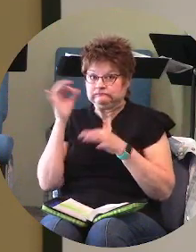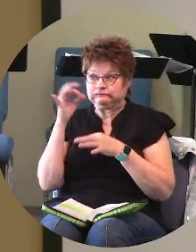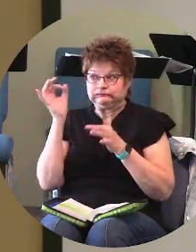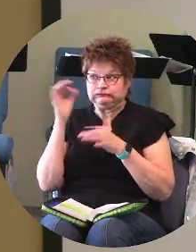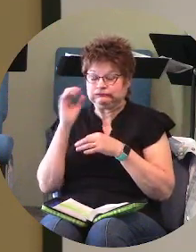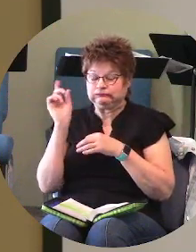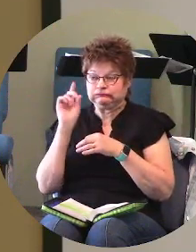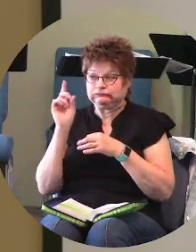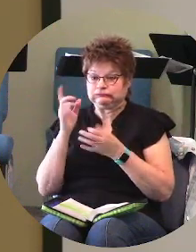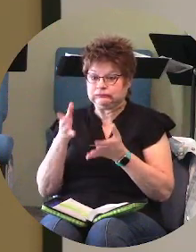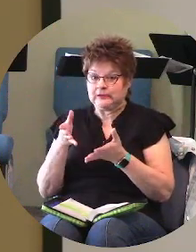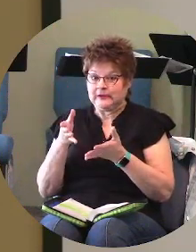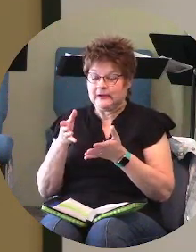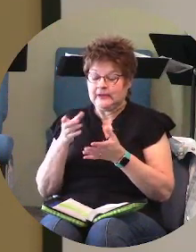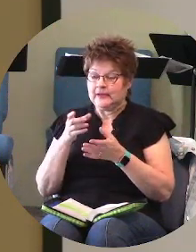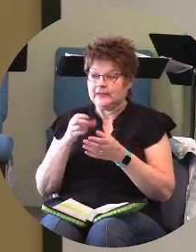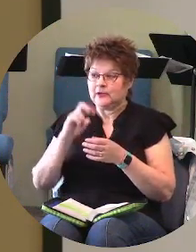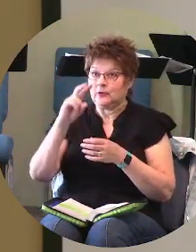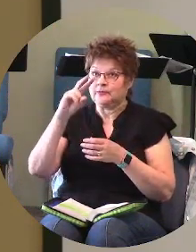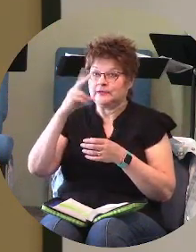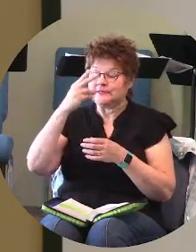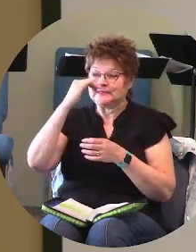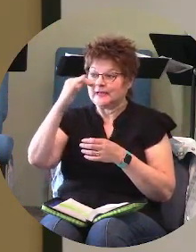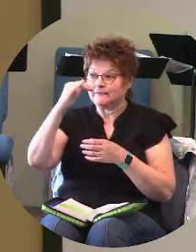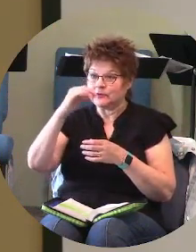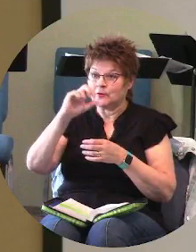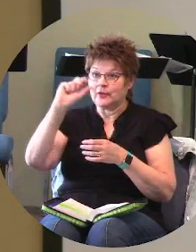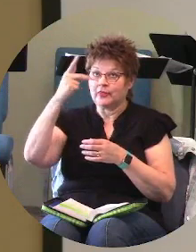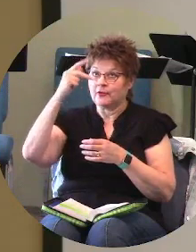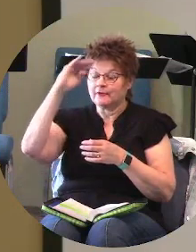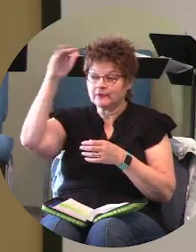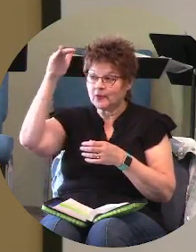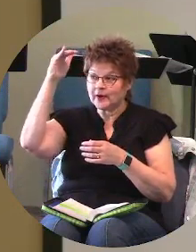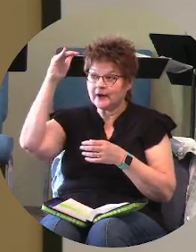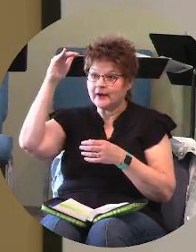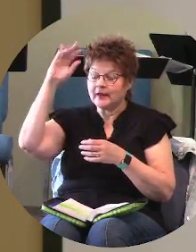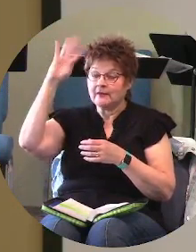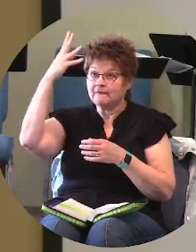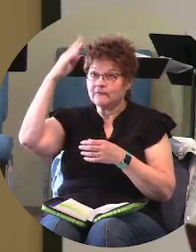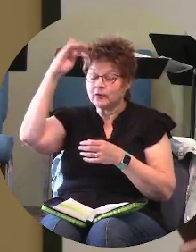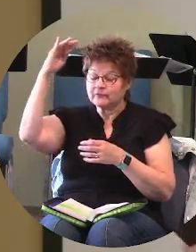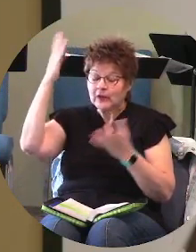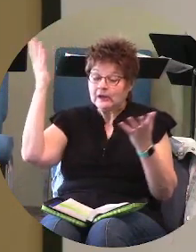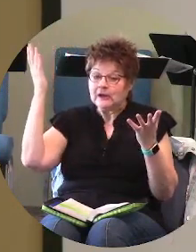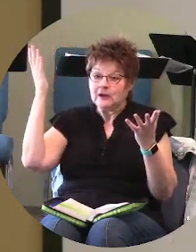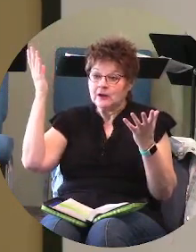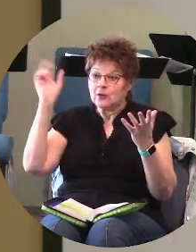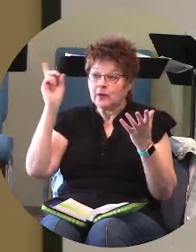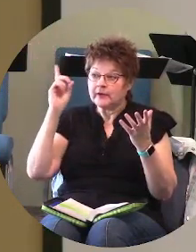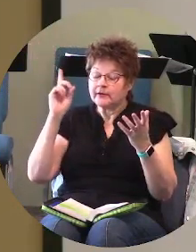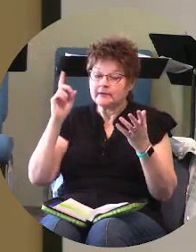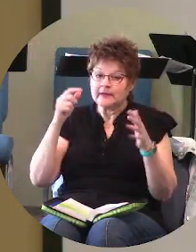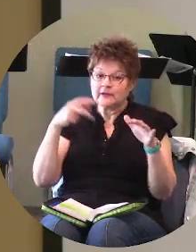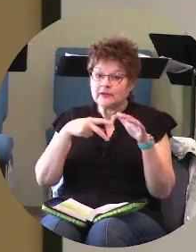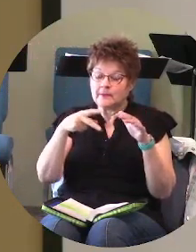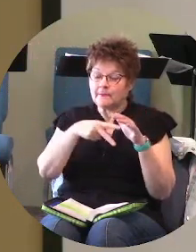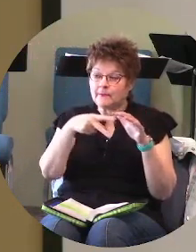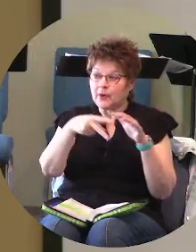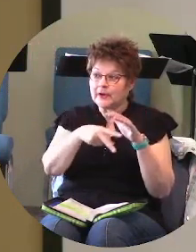did they go up to the second floor did they go up to the third floor did they go up to the fourth floor did did they go to the parking garage